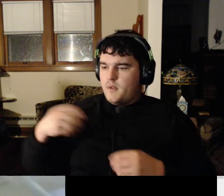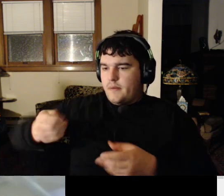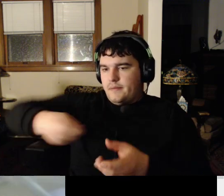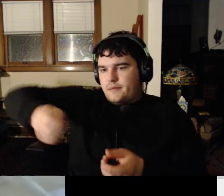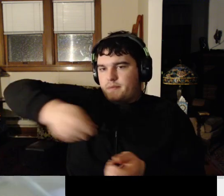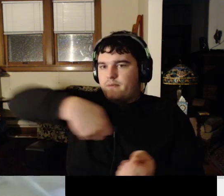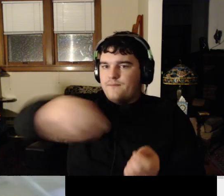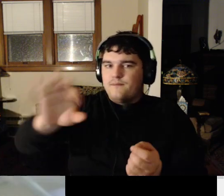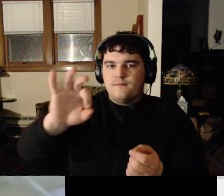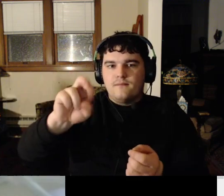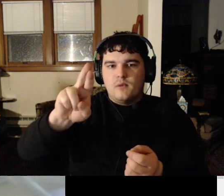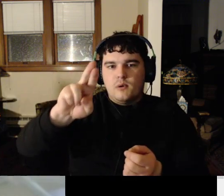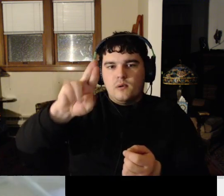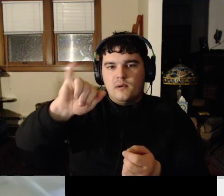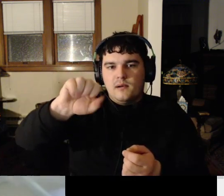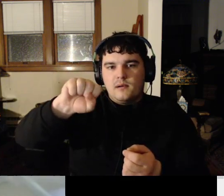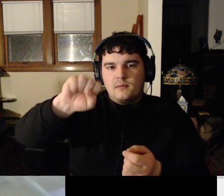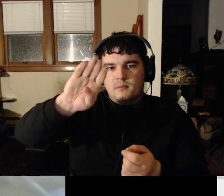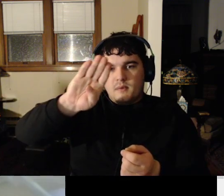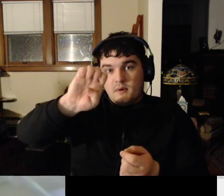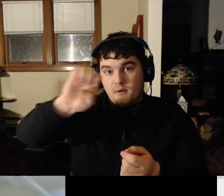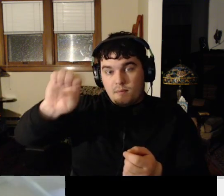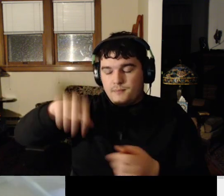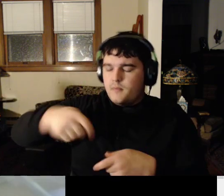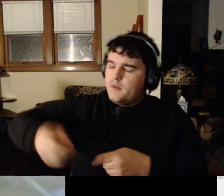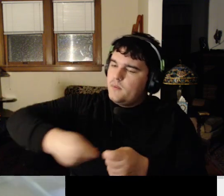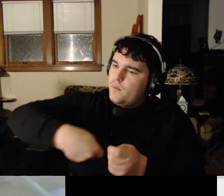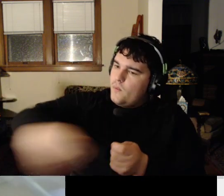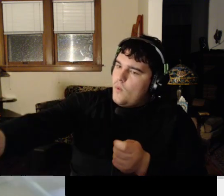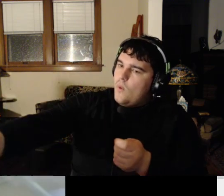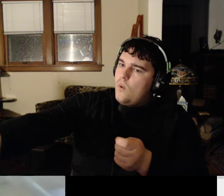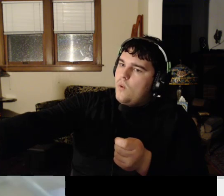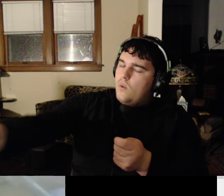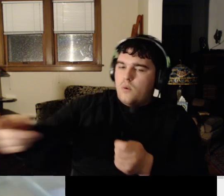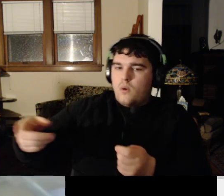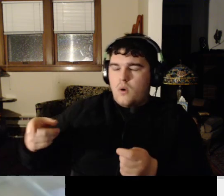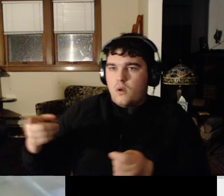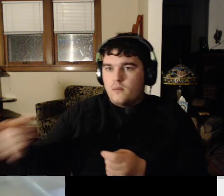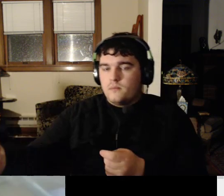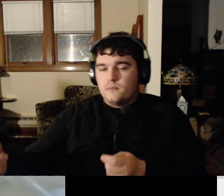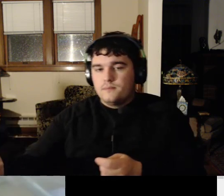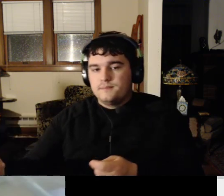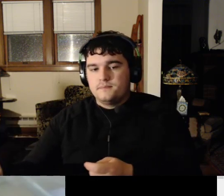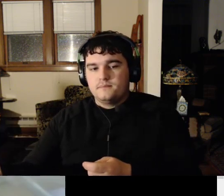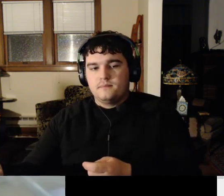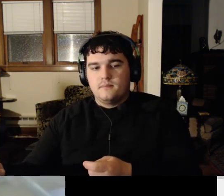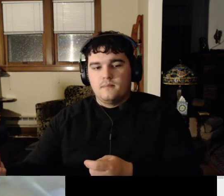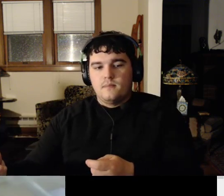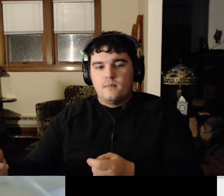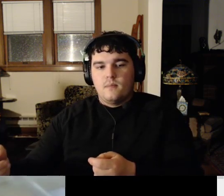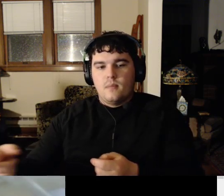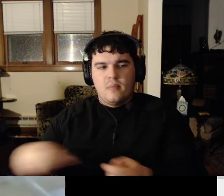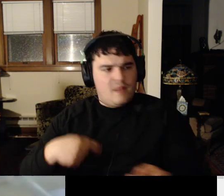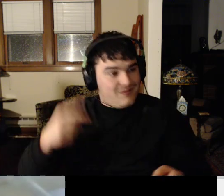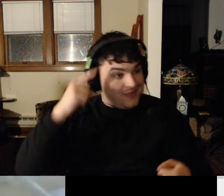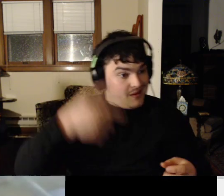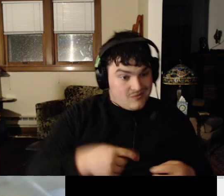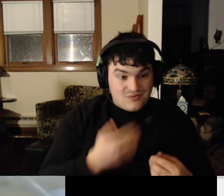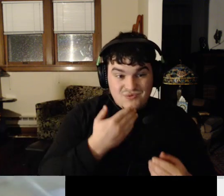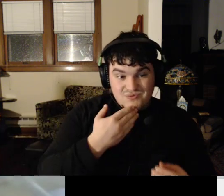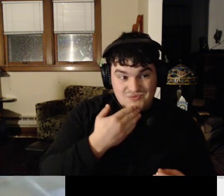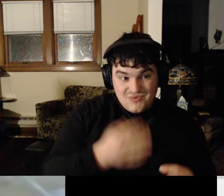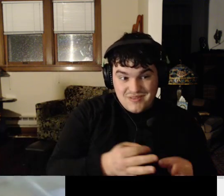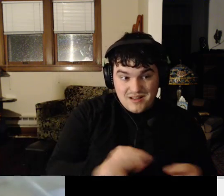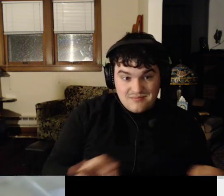Goers who have the light floor and the whole kitchen. So that was a long sentence. that, do you all think that was a good sentence? Yes.